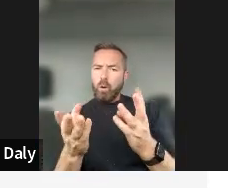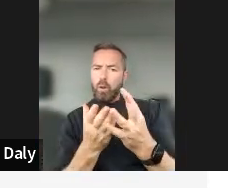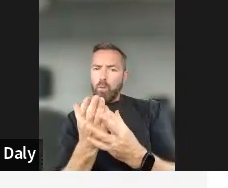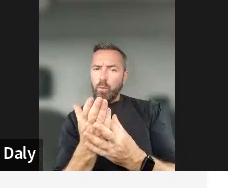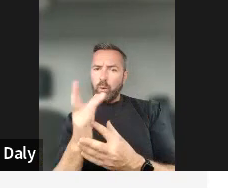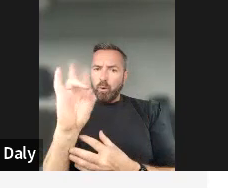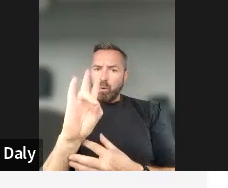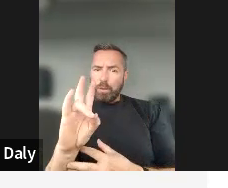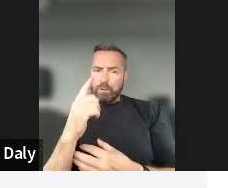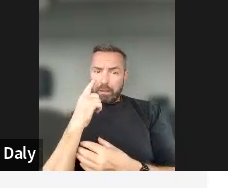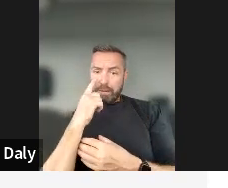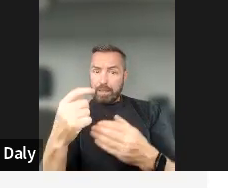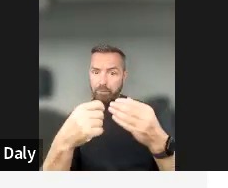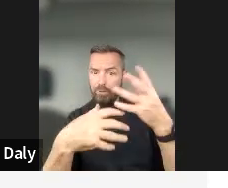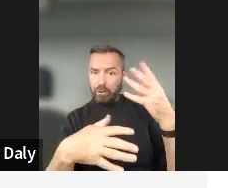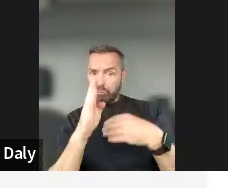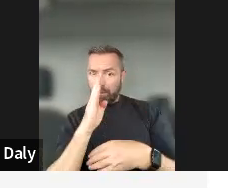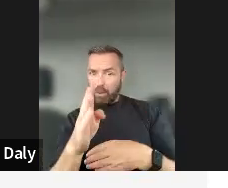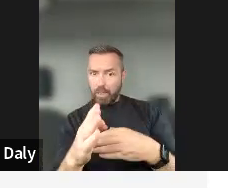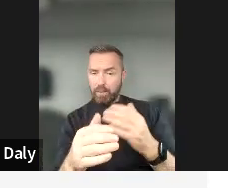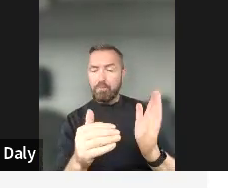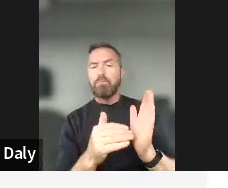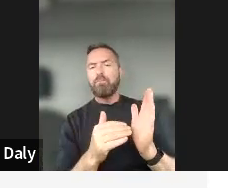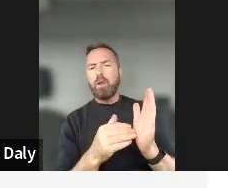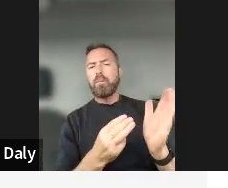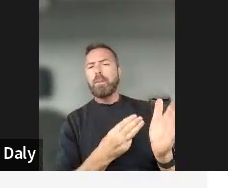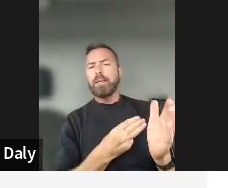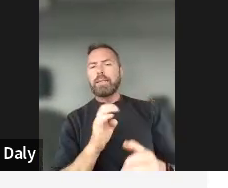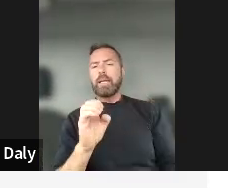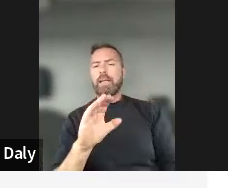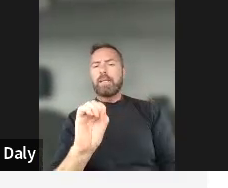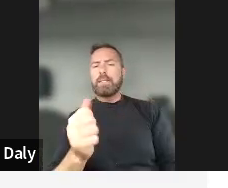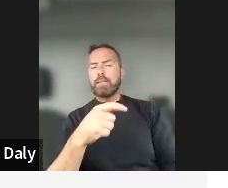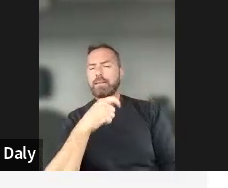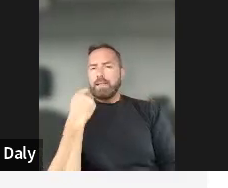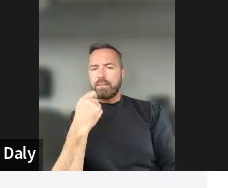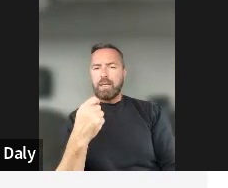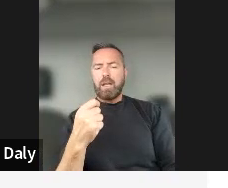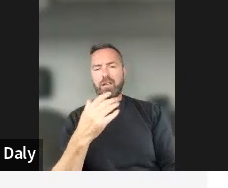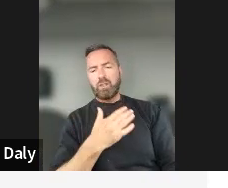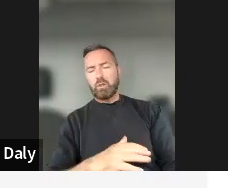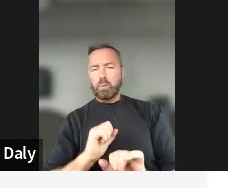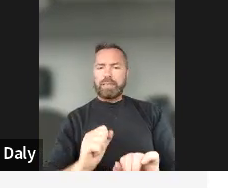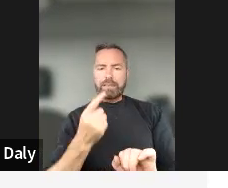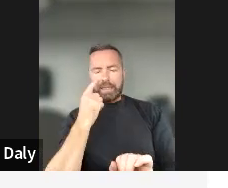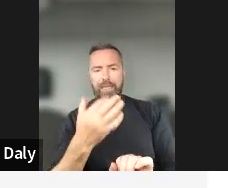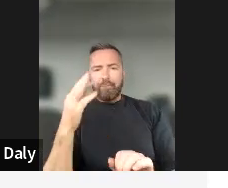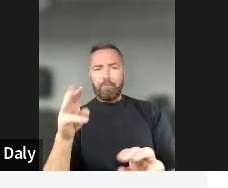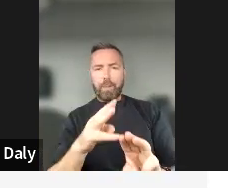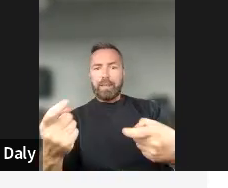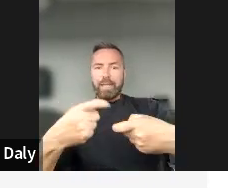the results? Yes, sure. So I was just waiting to see if people are connecting. And I see that everyone is slowly